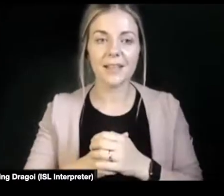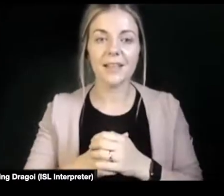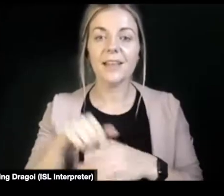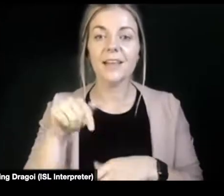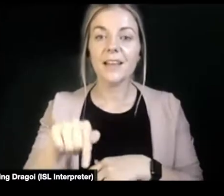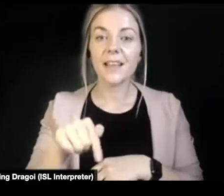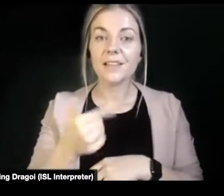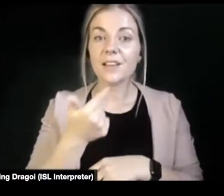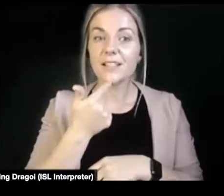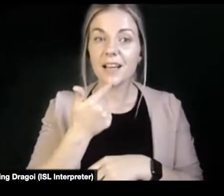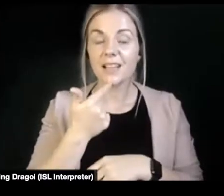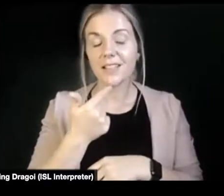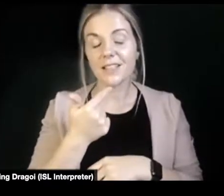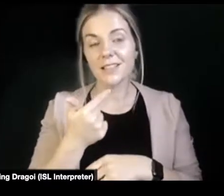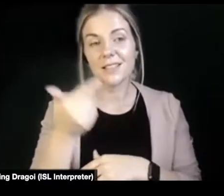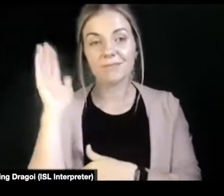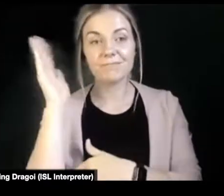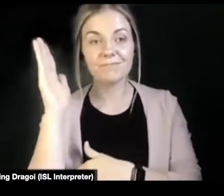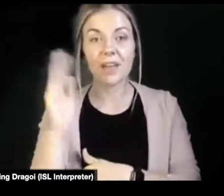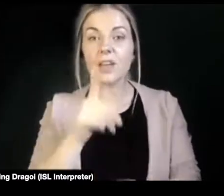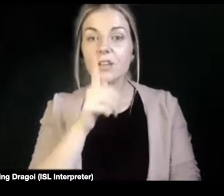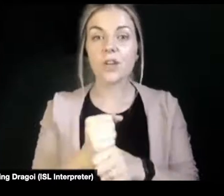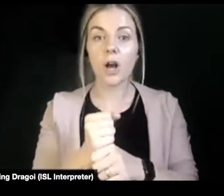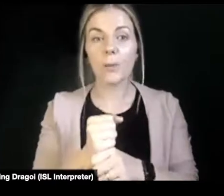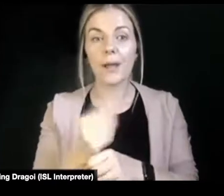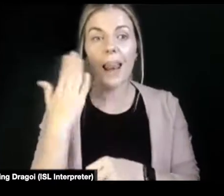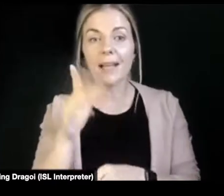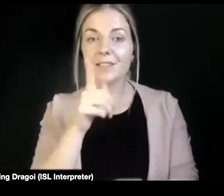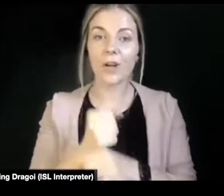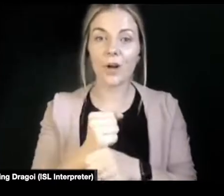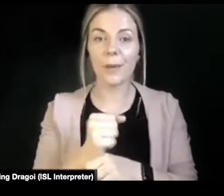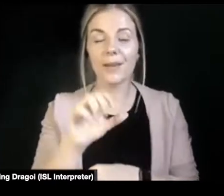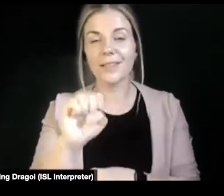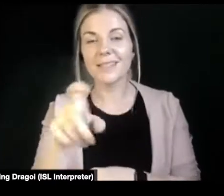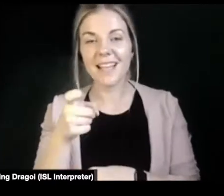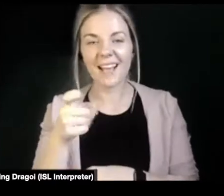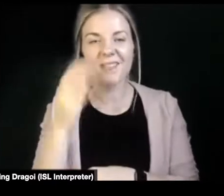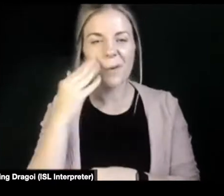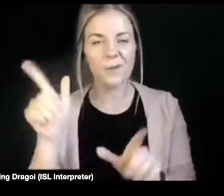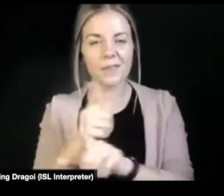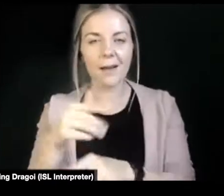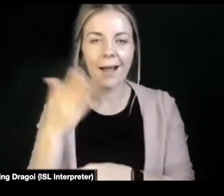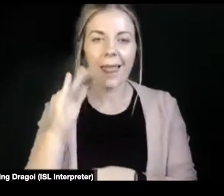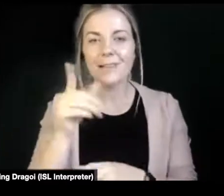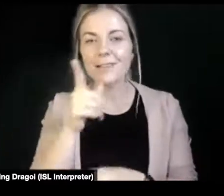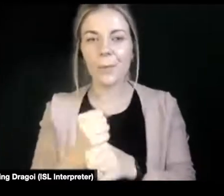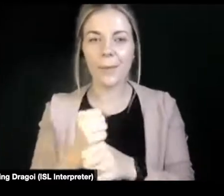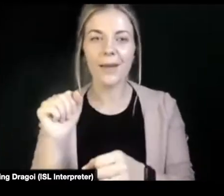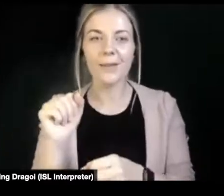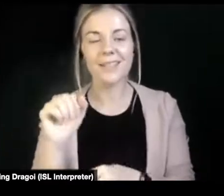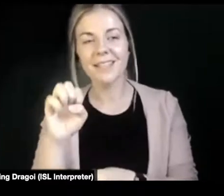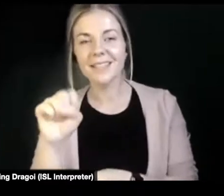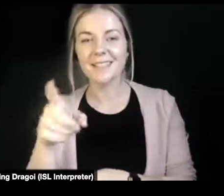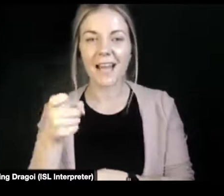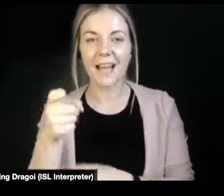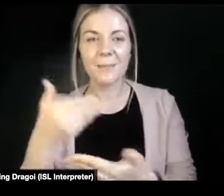about sex. I won't finish out, let's talk about sex maybe. But let's talk about sex. it's a panel, you'll